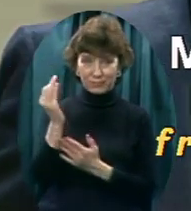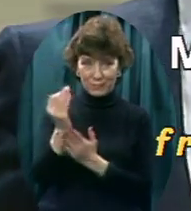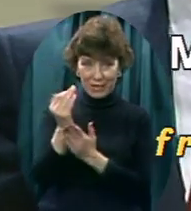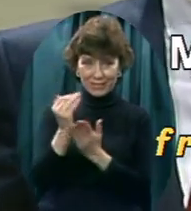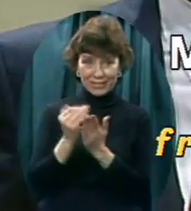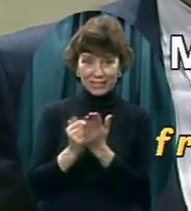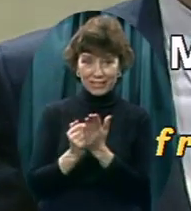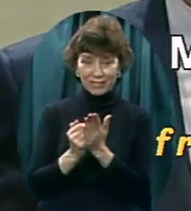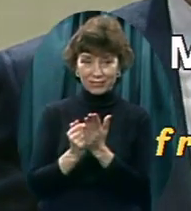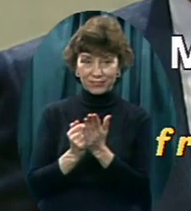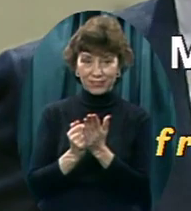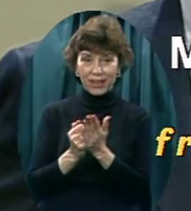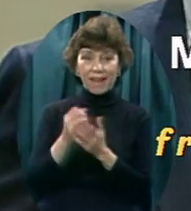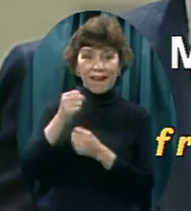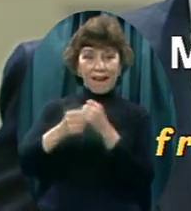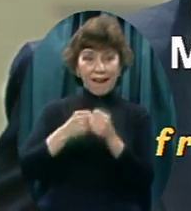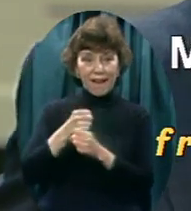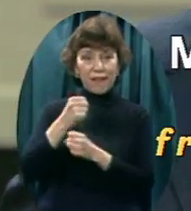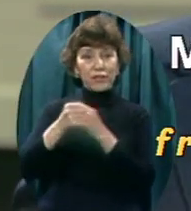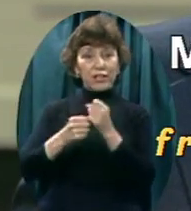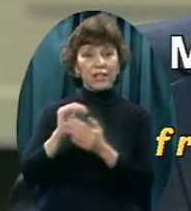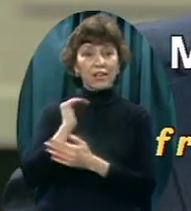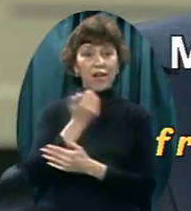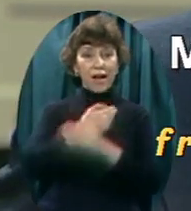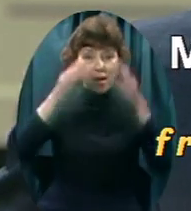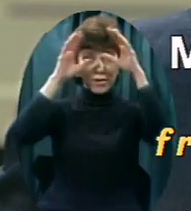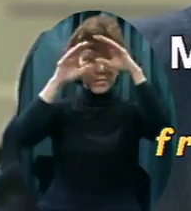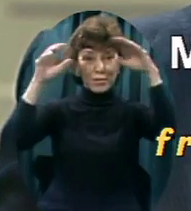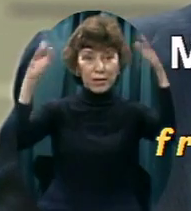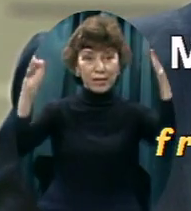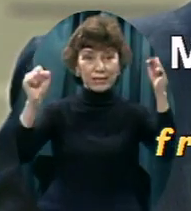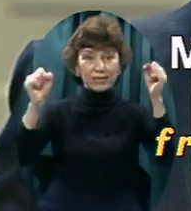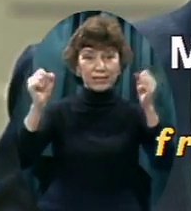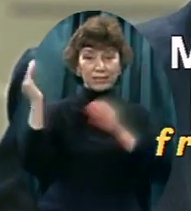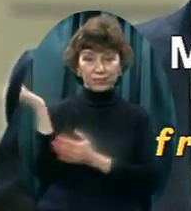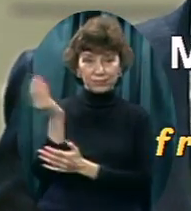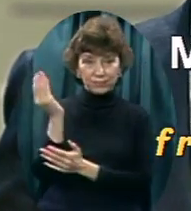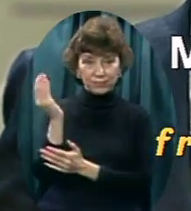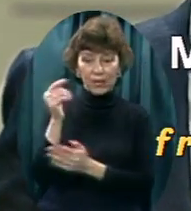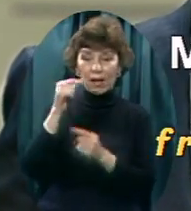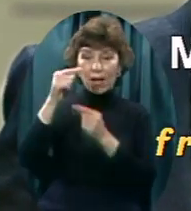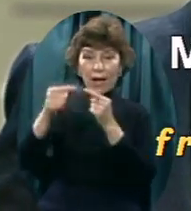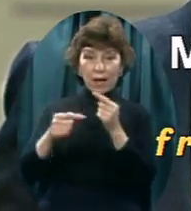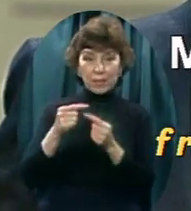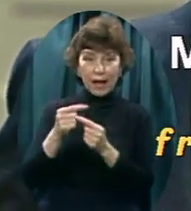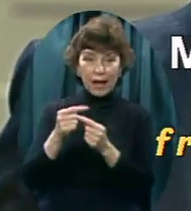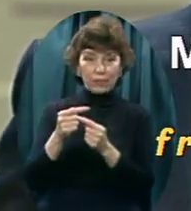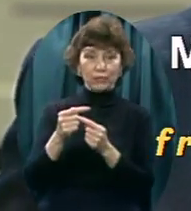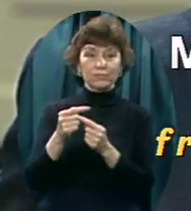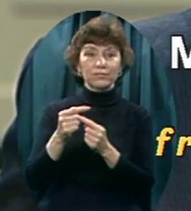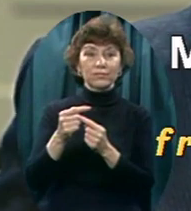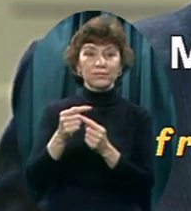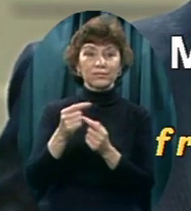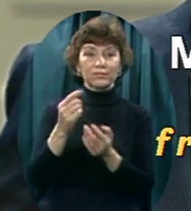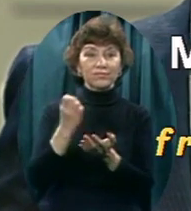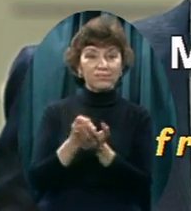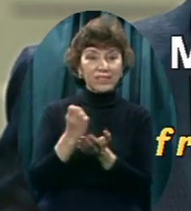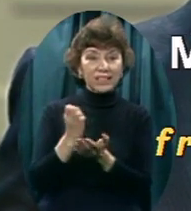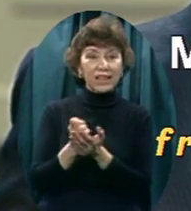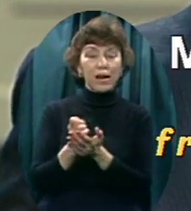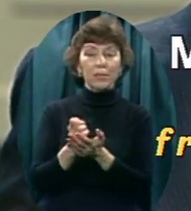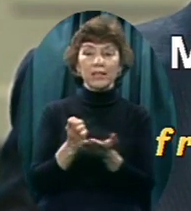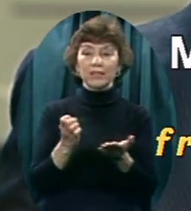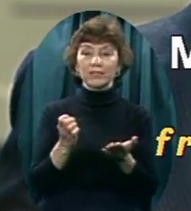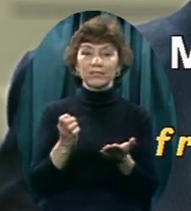necessary information of the political and social and economic state of our republic. And I might add he threw in some other